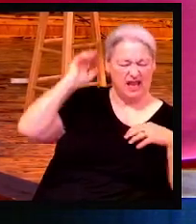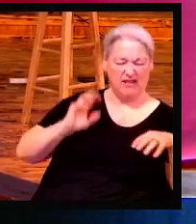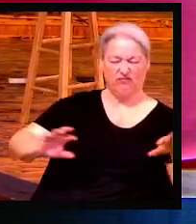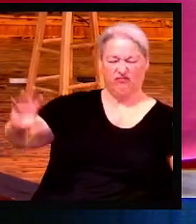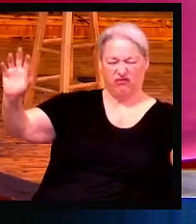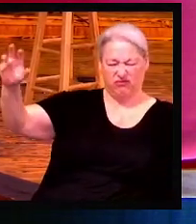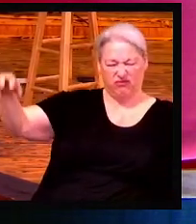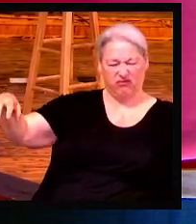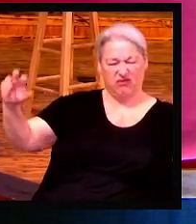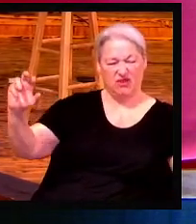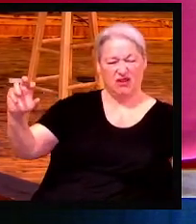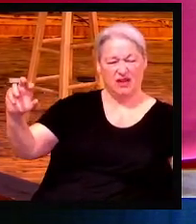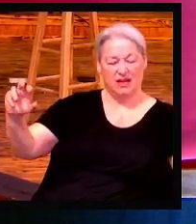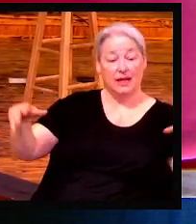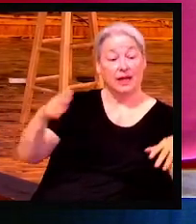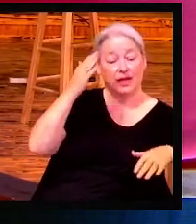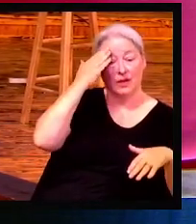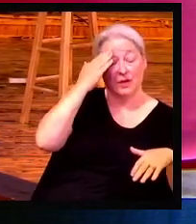what Texas means?